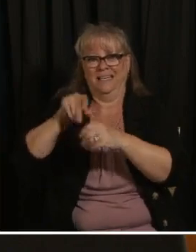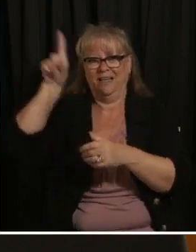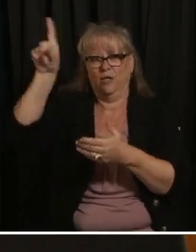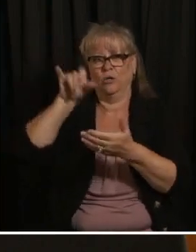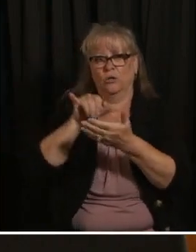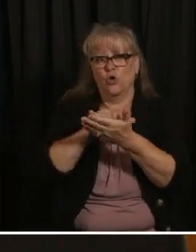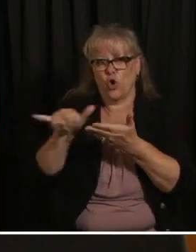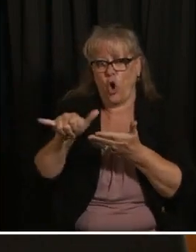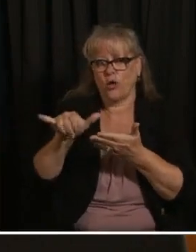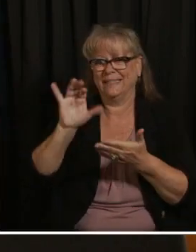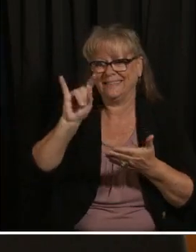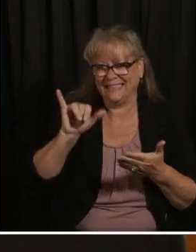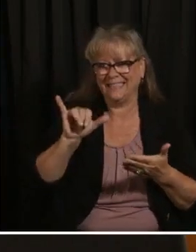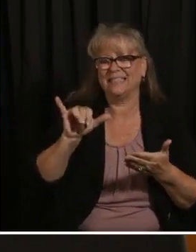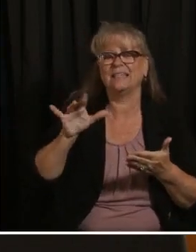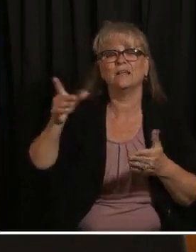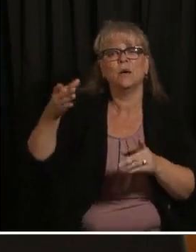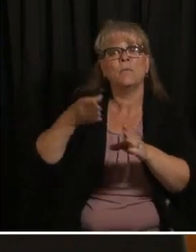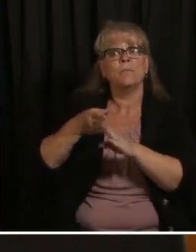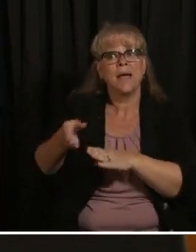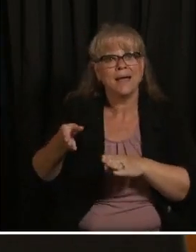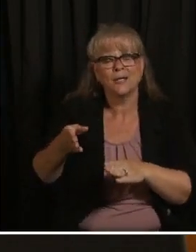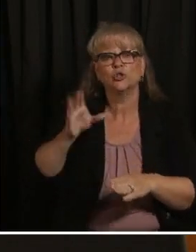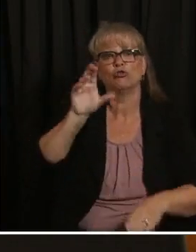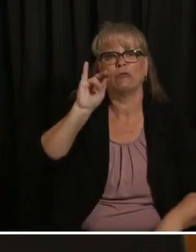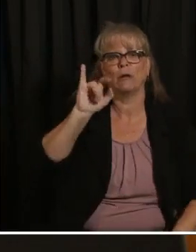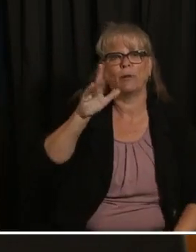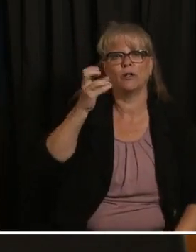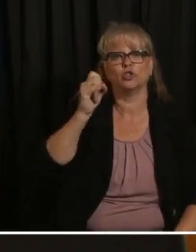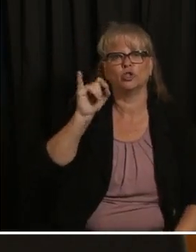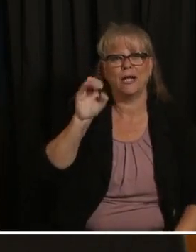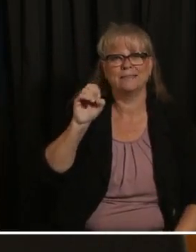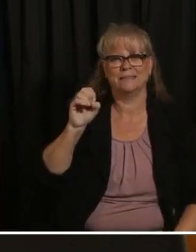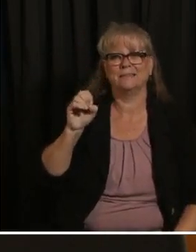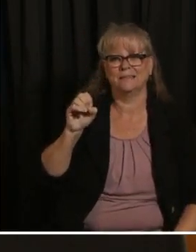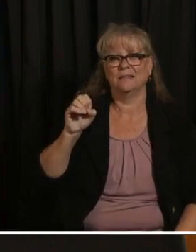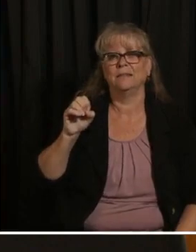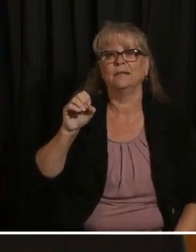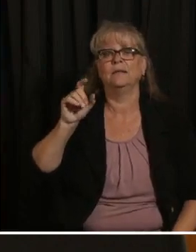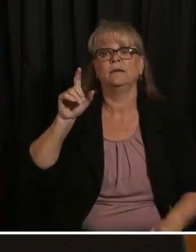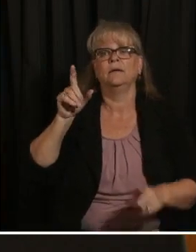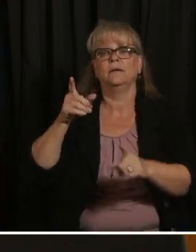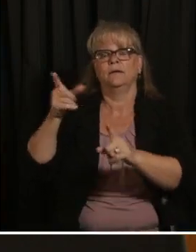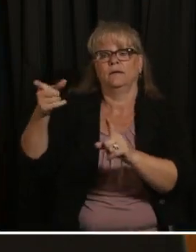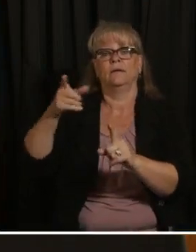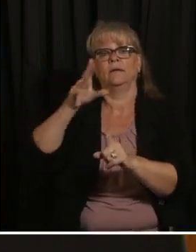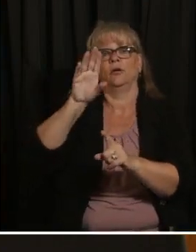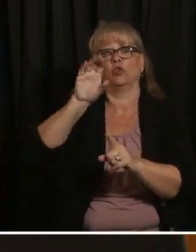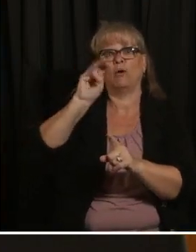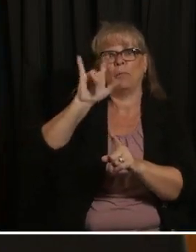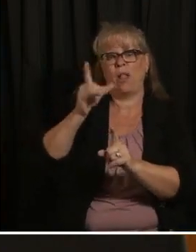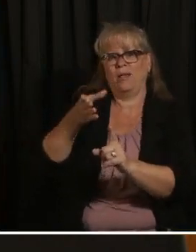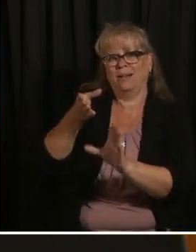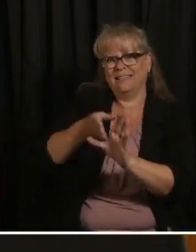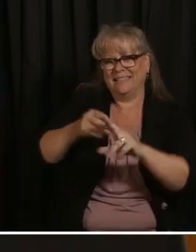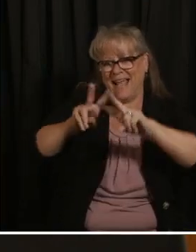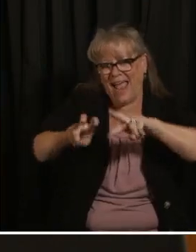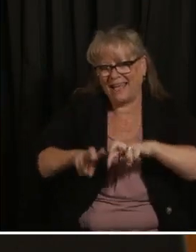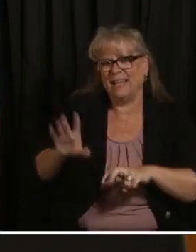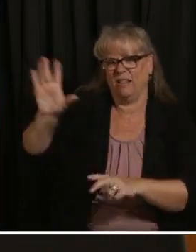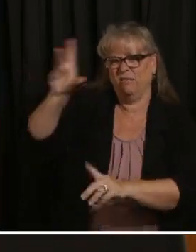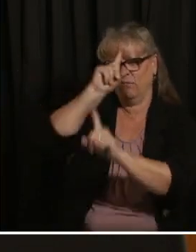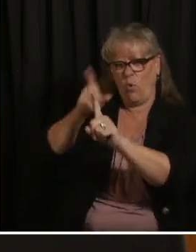criminal psychology Hannah was honored with the COVID Resiliency Award from her own high school for her work to help others overcome